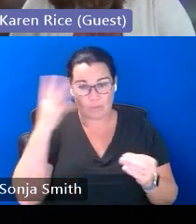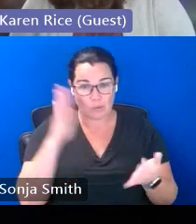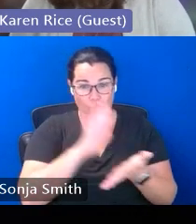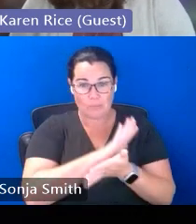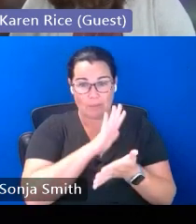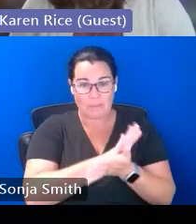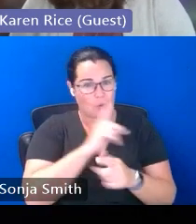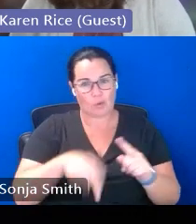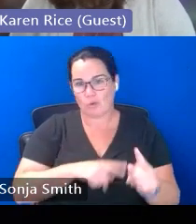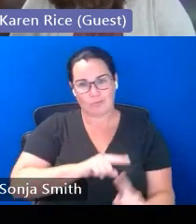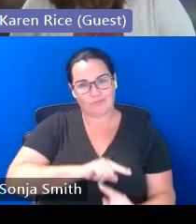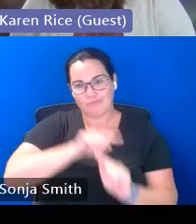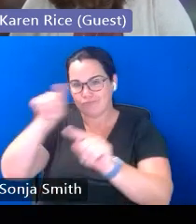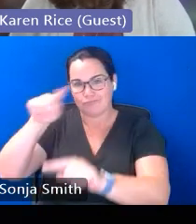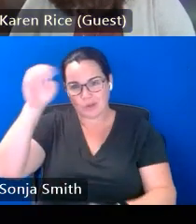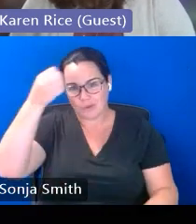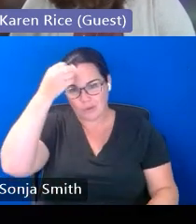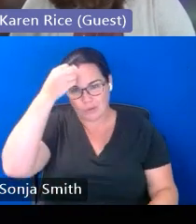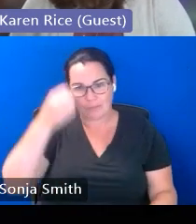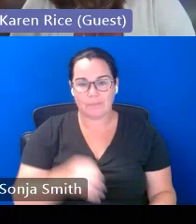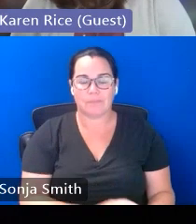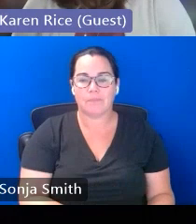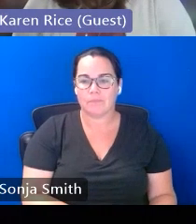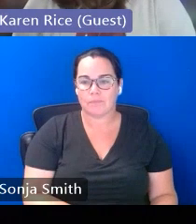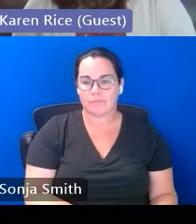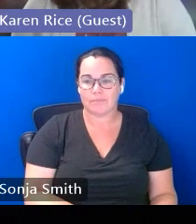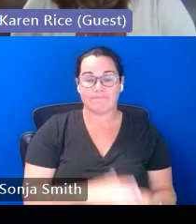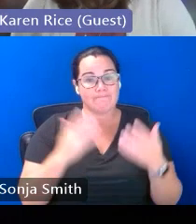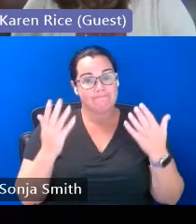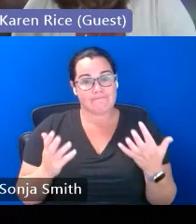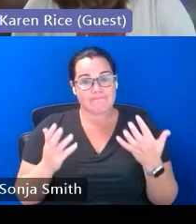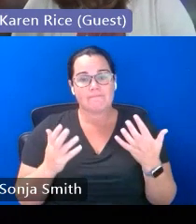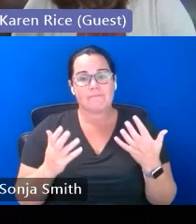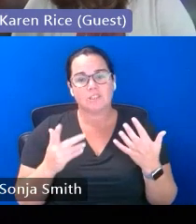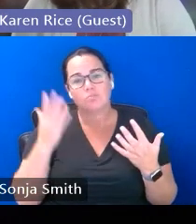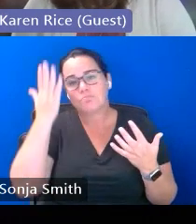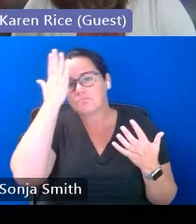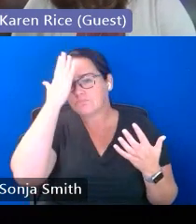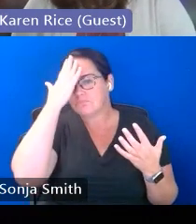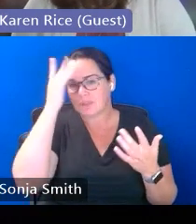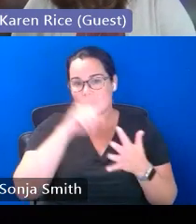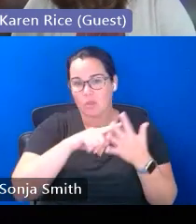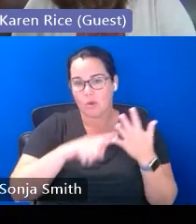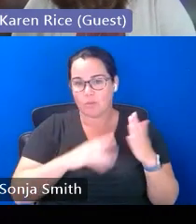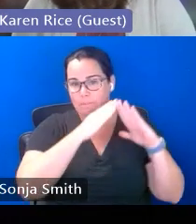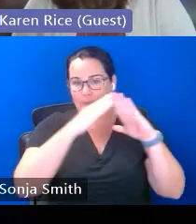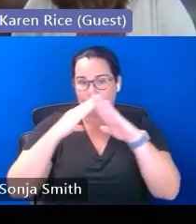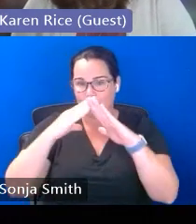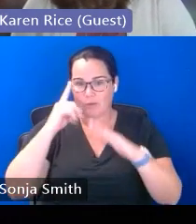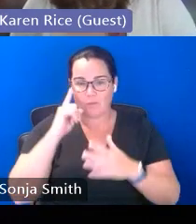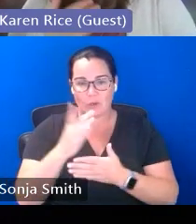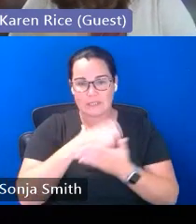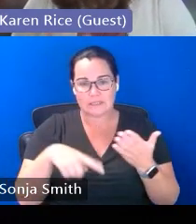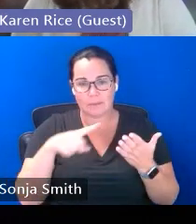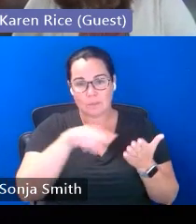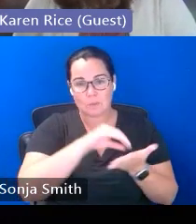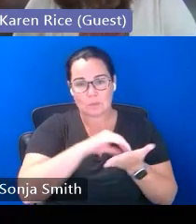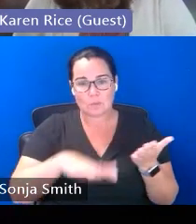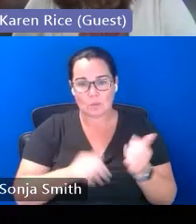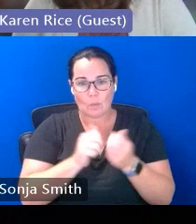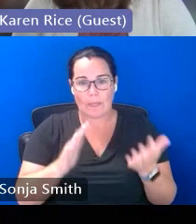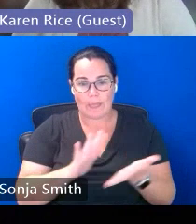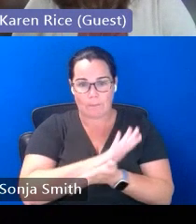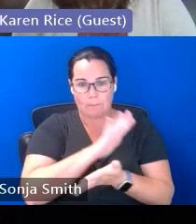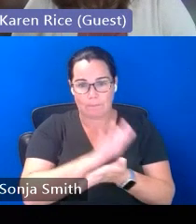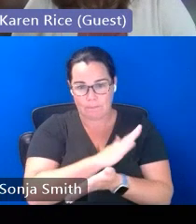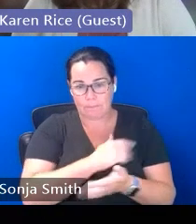trips and so just again being aware that these are barriers for some of our undocumented students and wanting to help